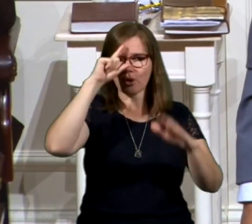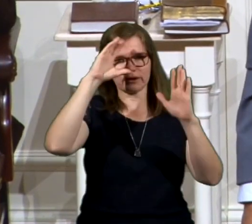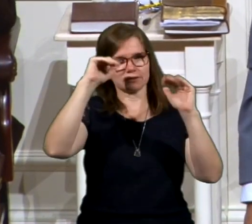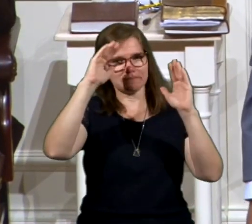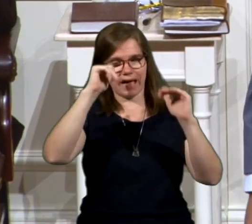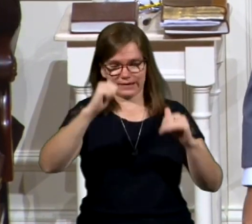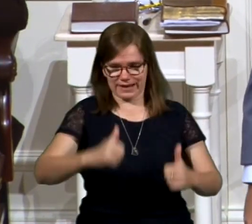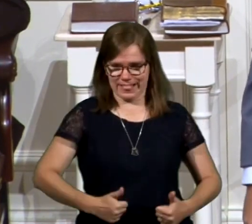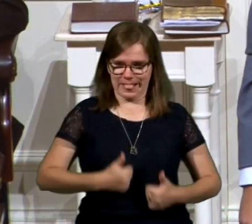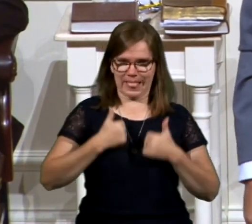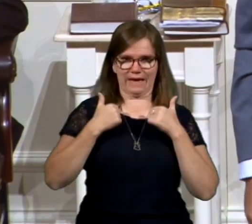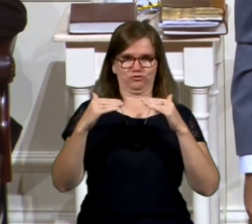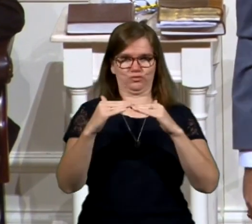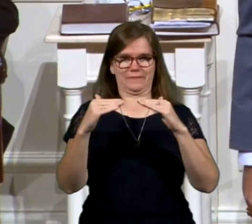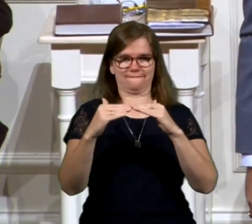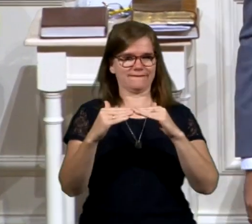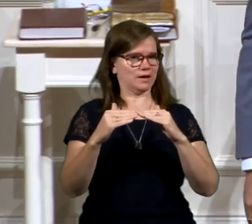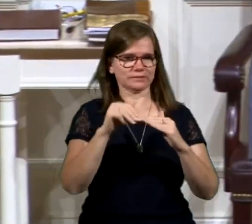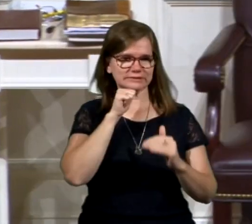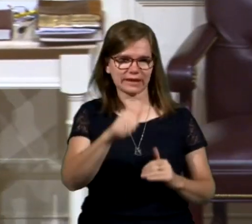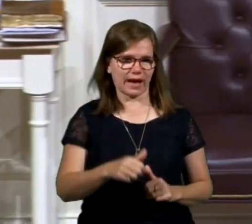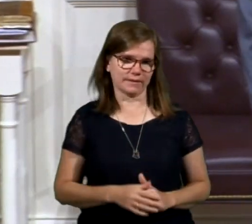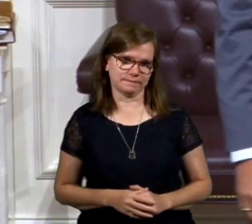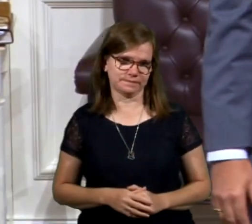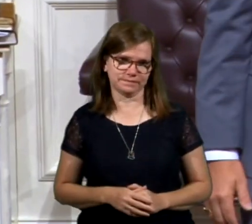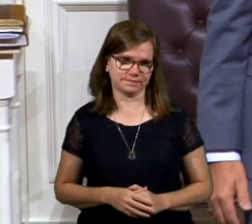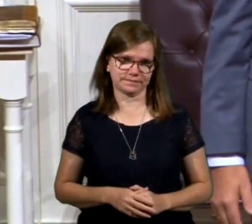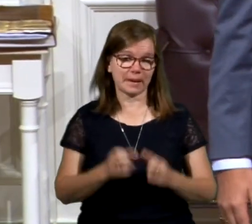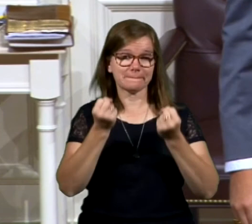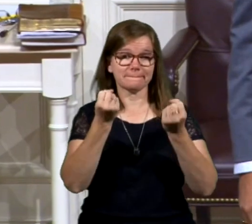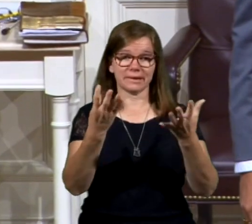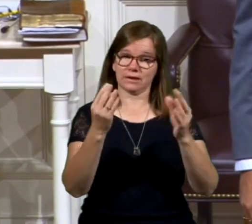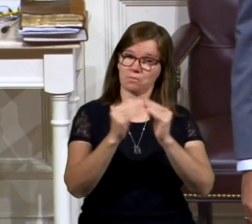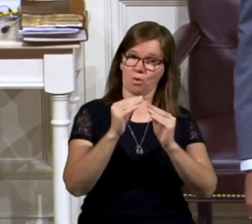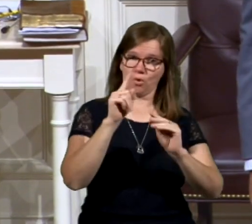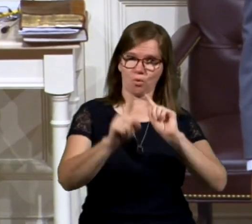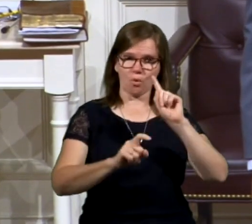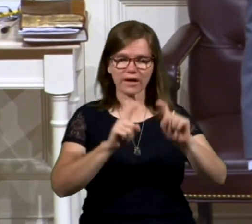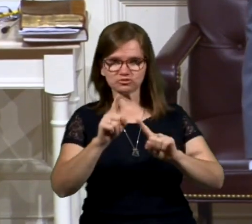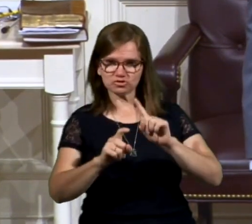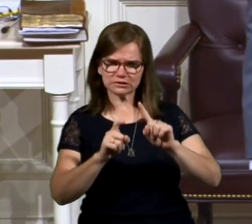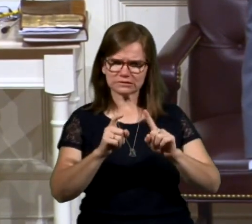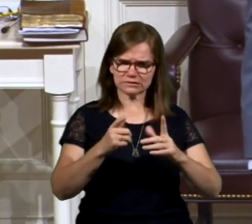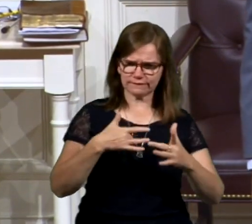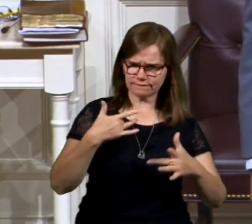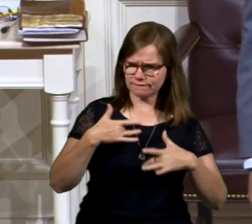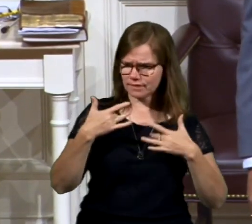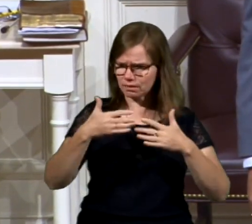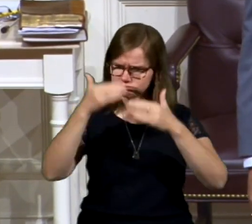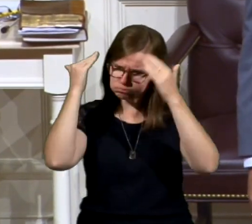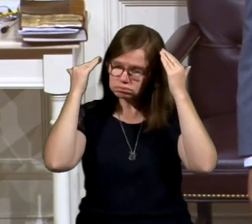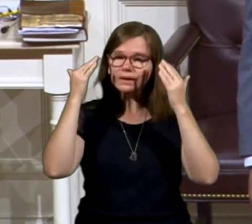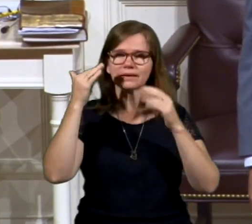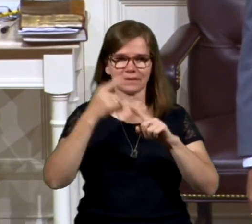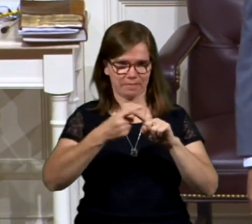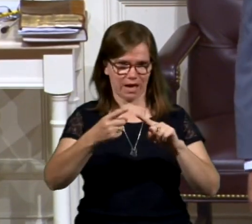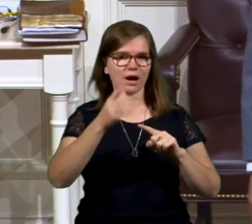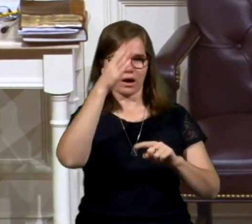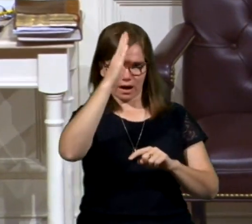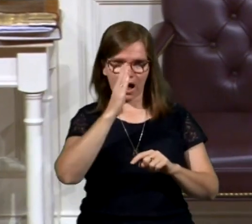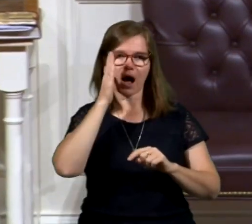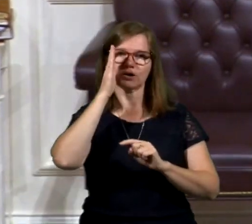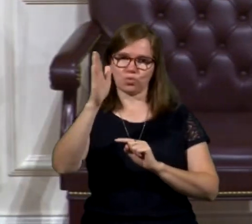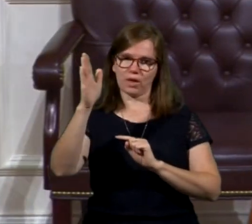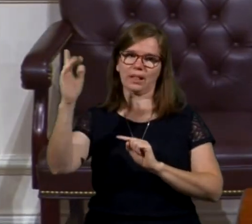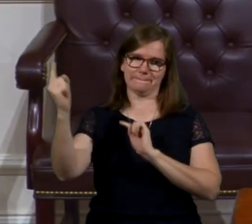be fair. It's not going to be. There are a lot more questions and answers sometimes. But you'll find that God will meet you. Somewhere